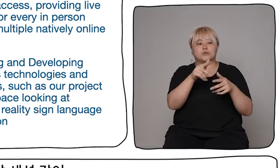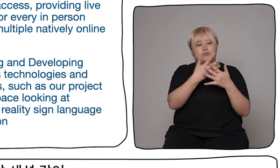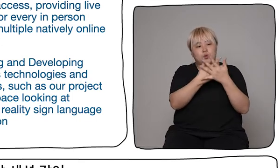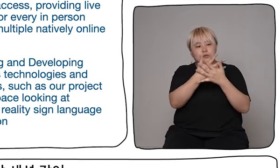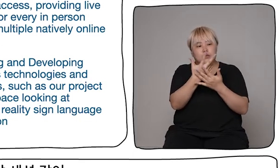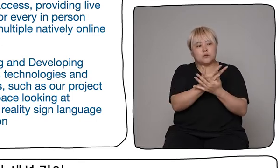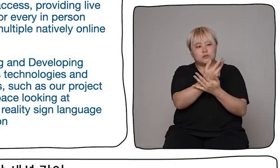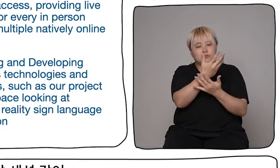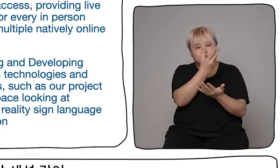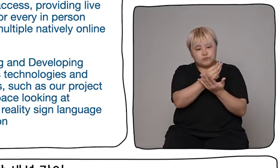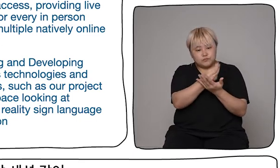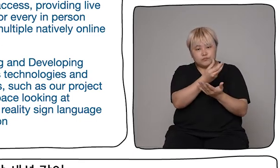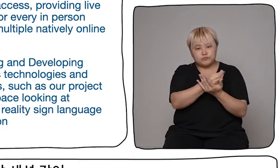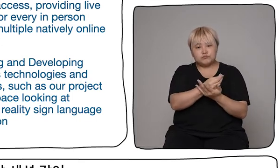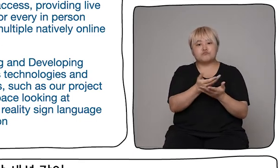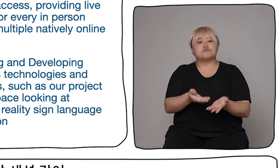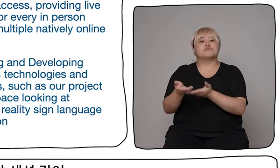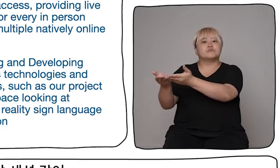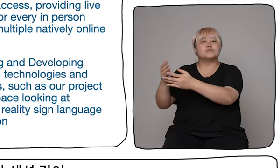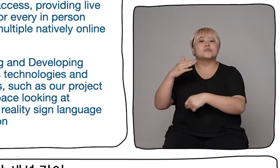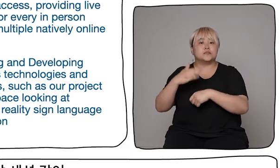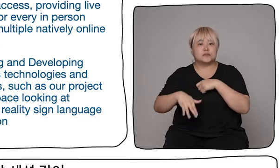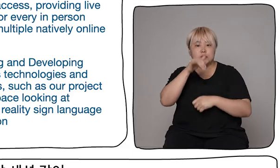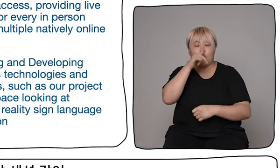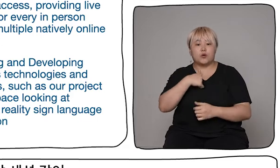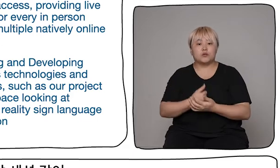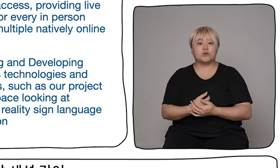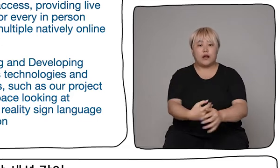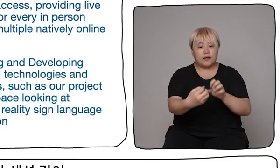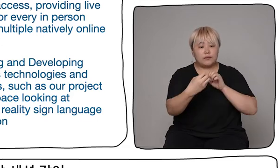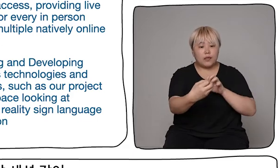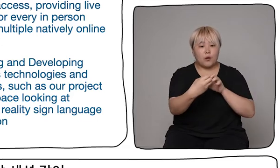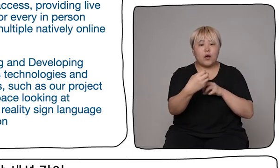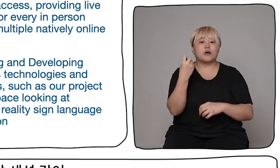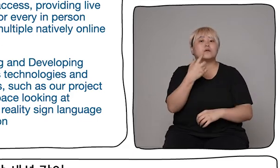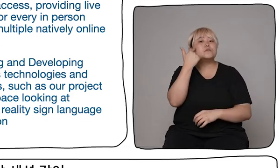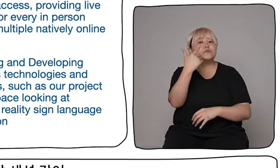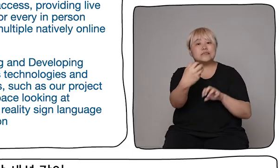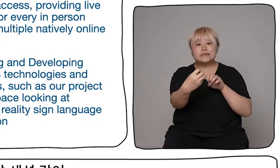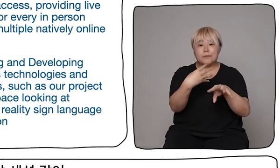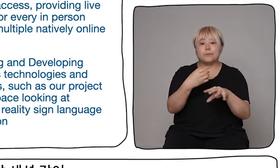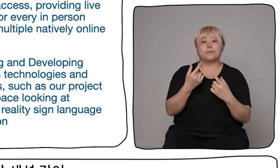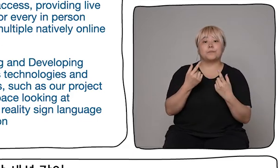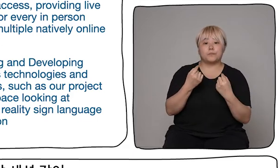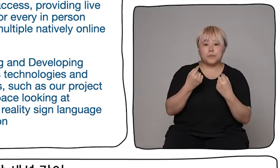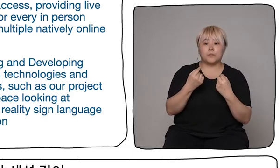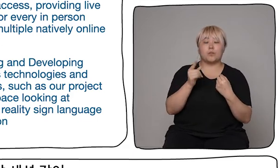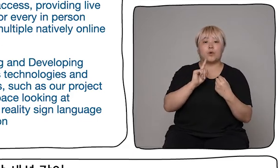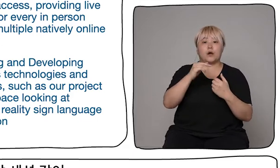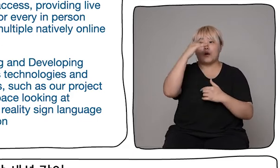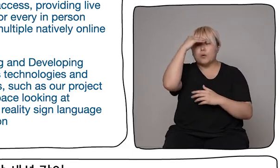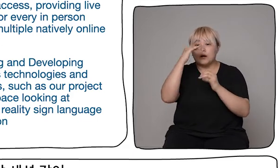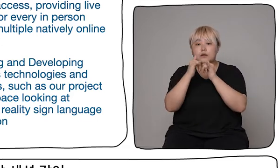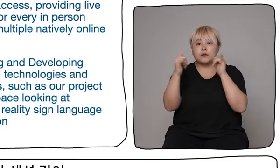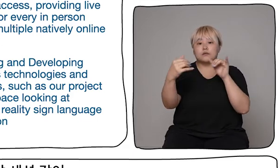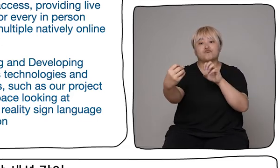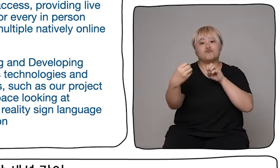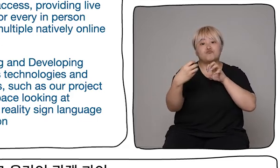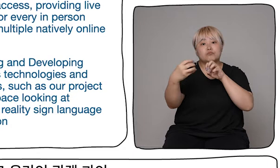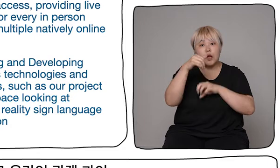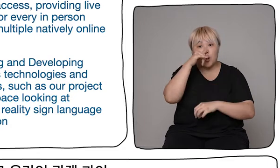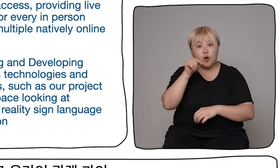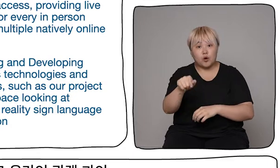if an in-person event has an interactive element with the audience, like a talk with a Q&A, a question and answer session afterwards,